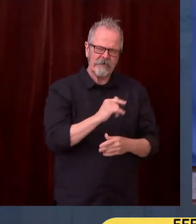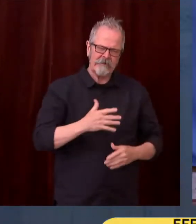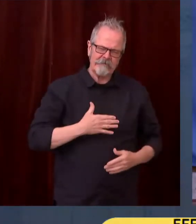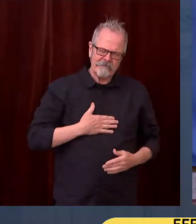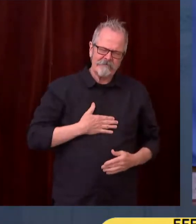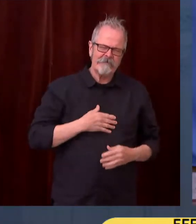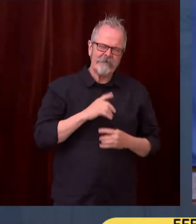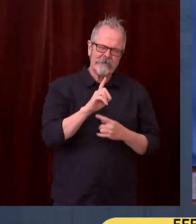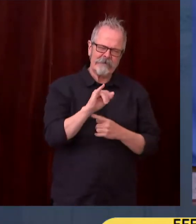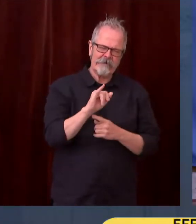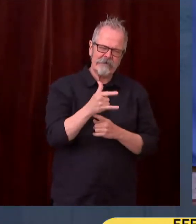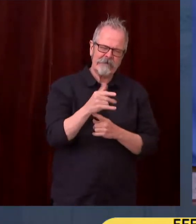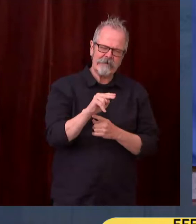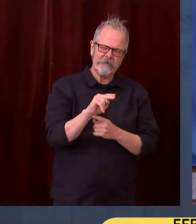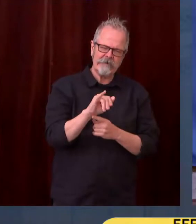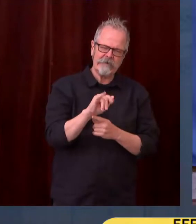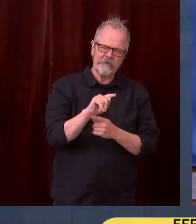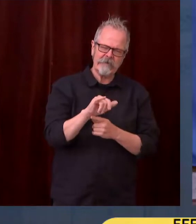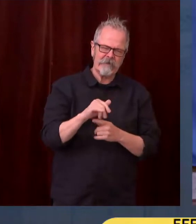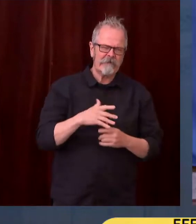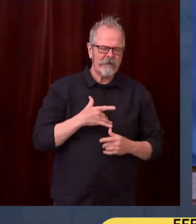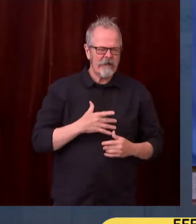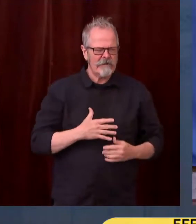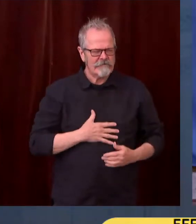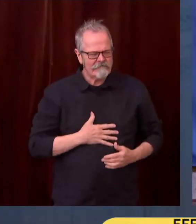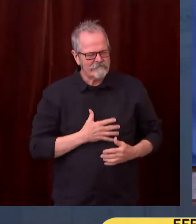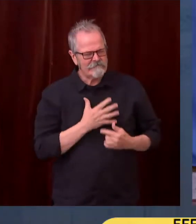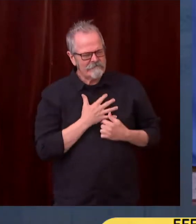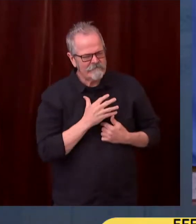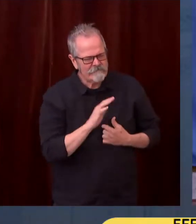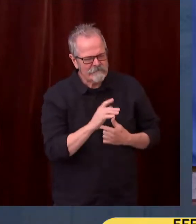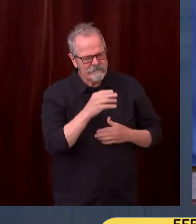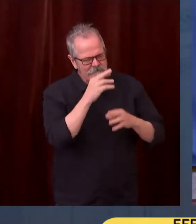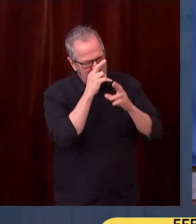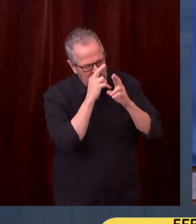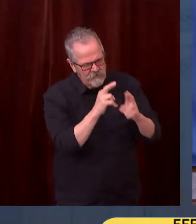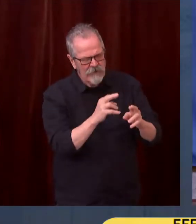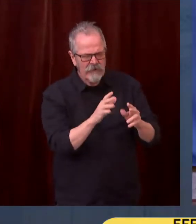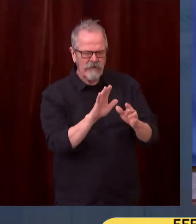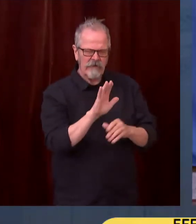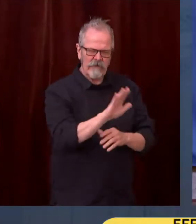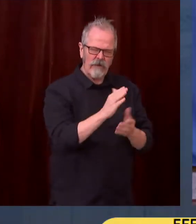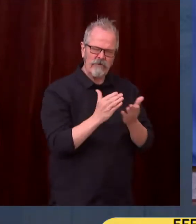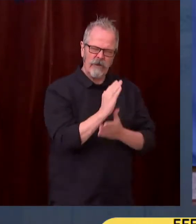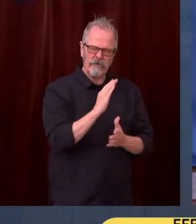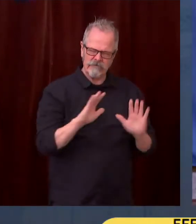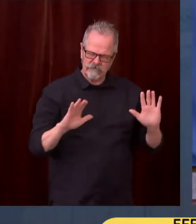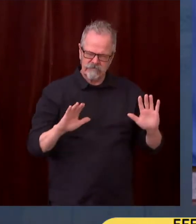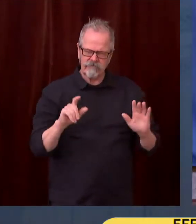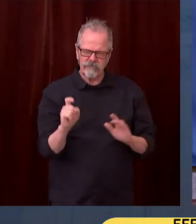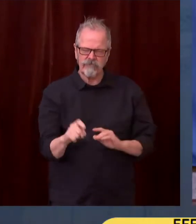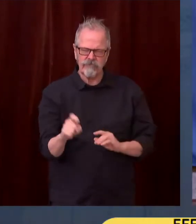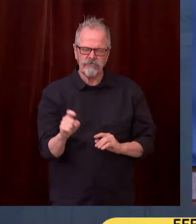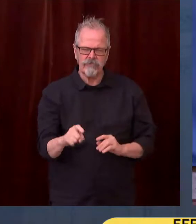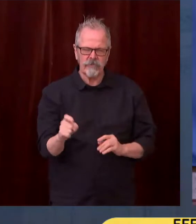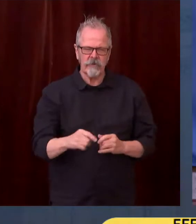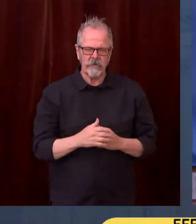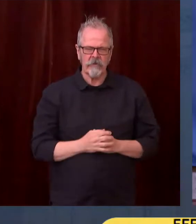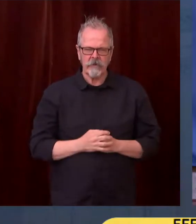made in mutual partnership with counties, cities and towns across our state that actually are implementing these programs.